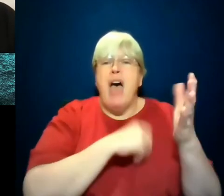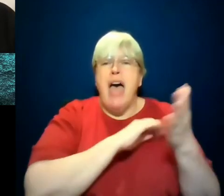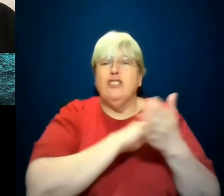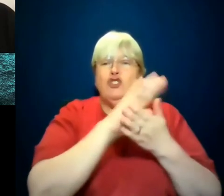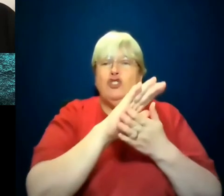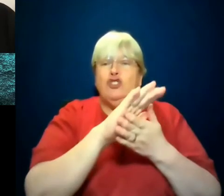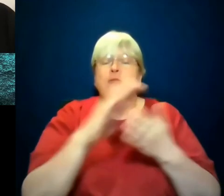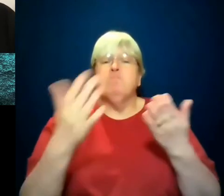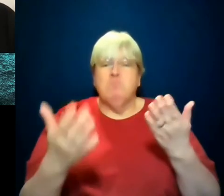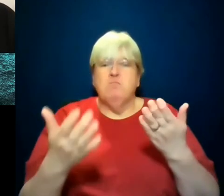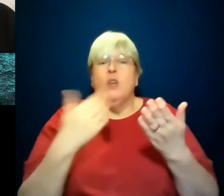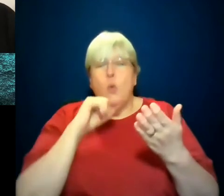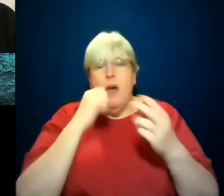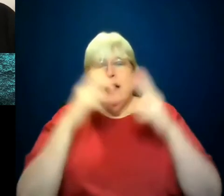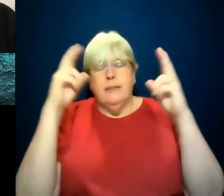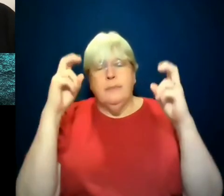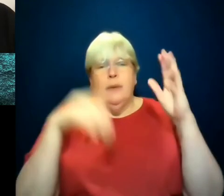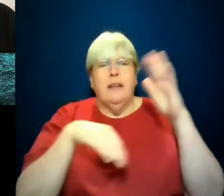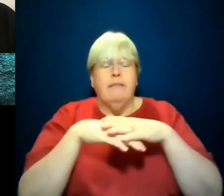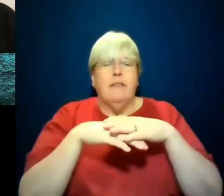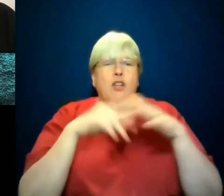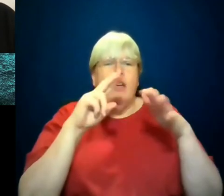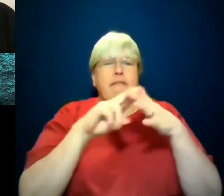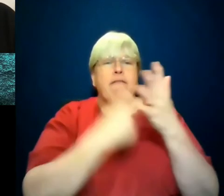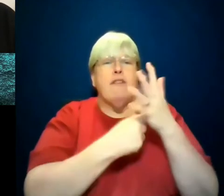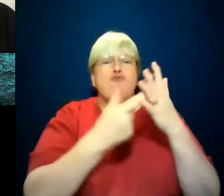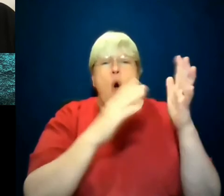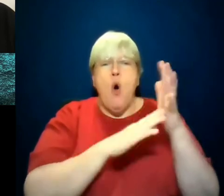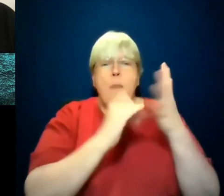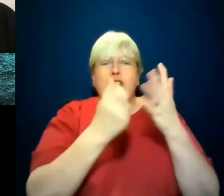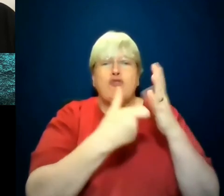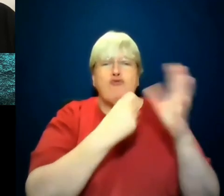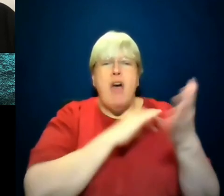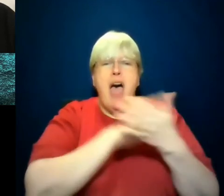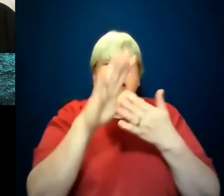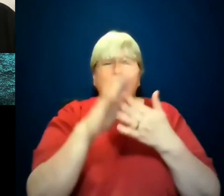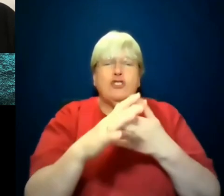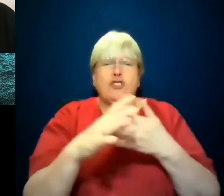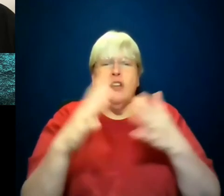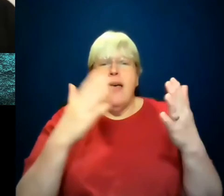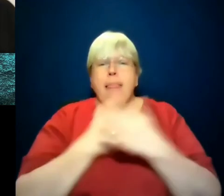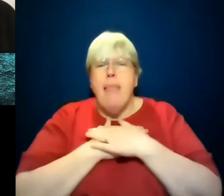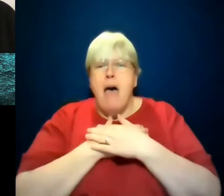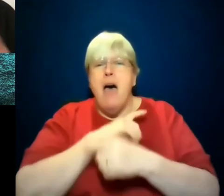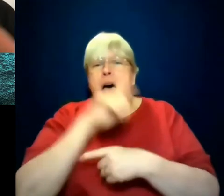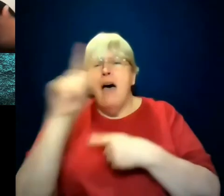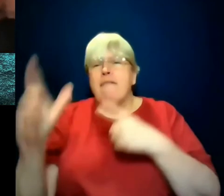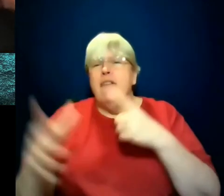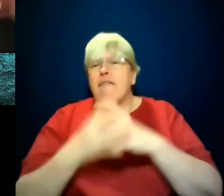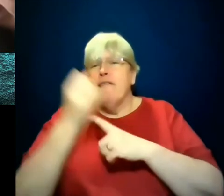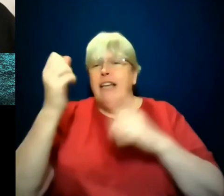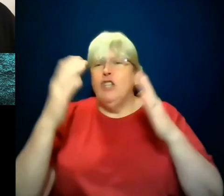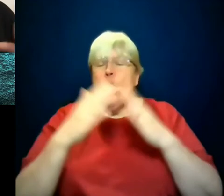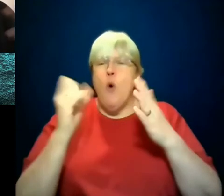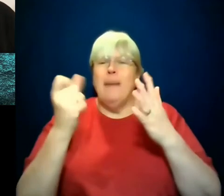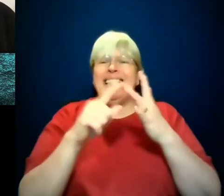Scratch. I think the full title is From Scratch. Um, I think it's love and finding home in Sicily because the stories, my,